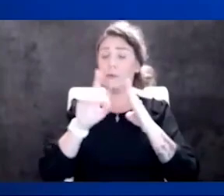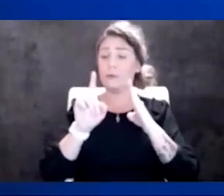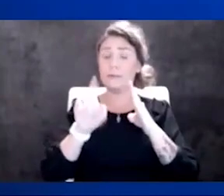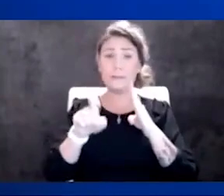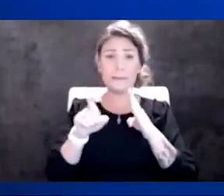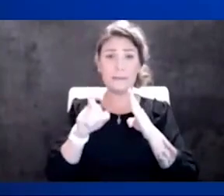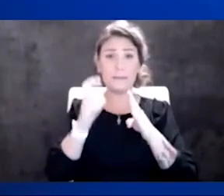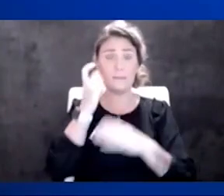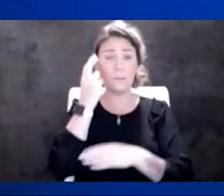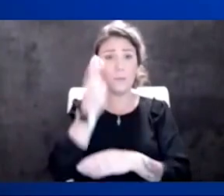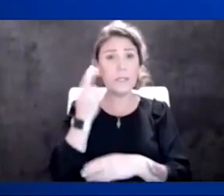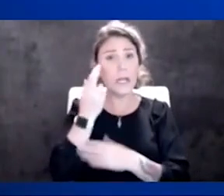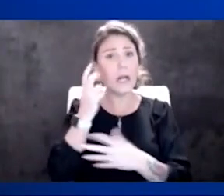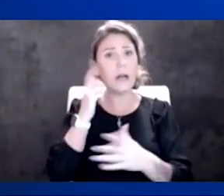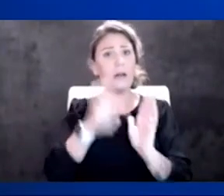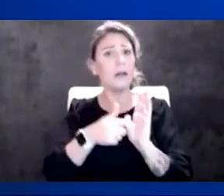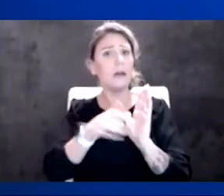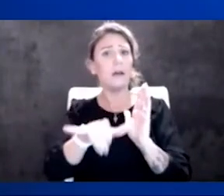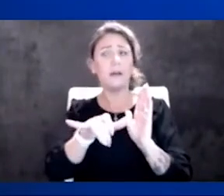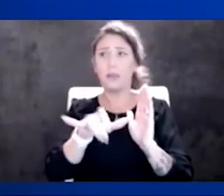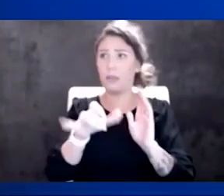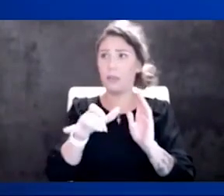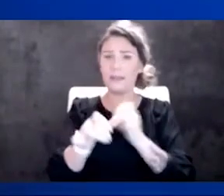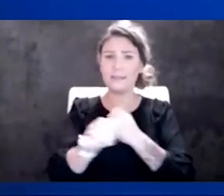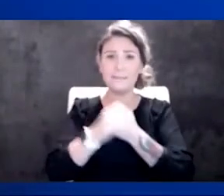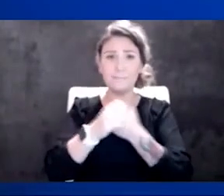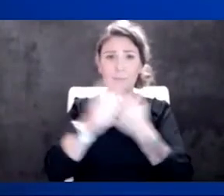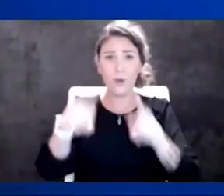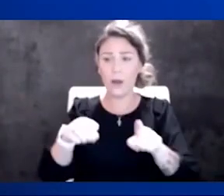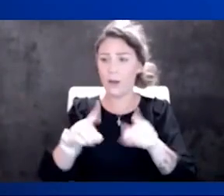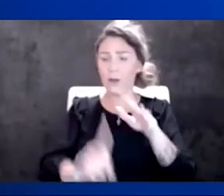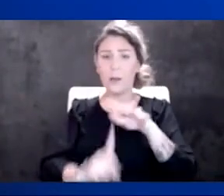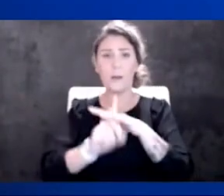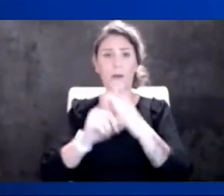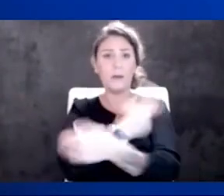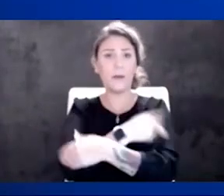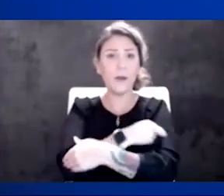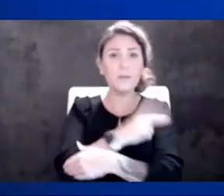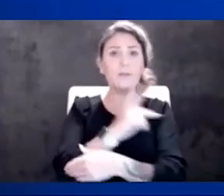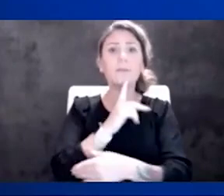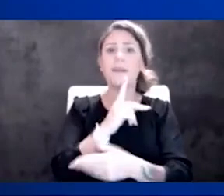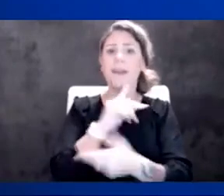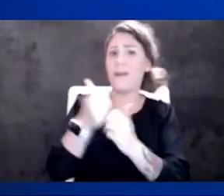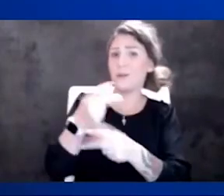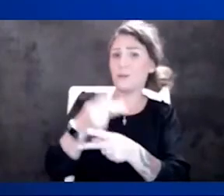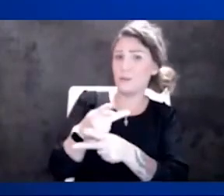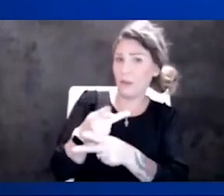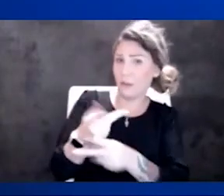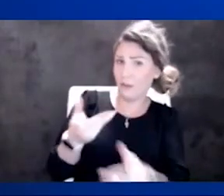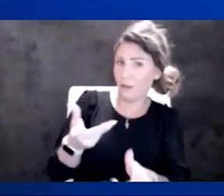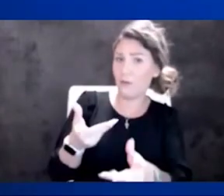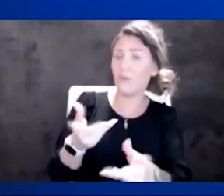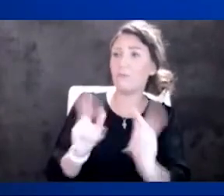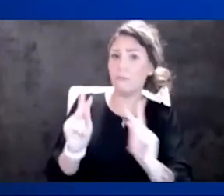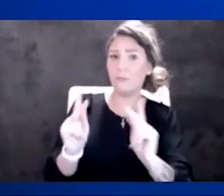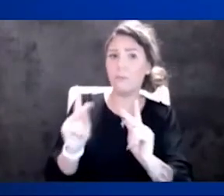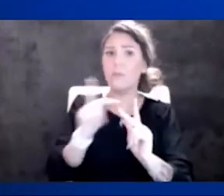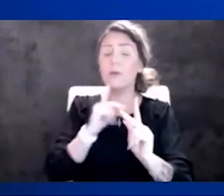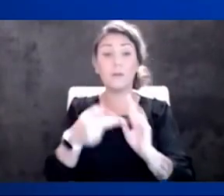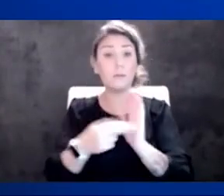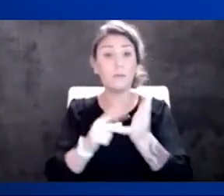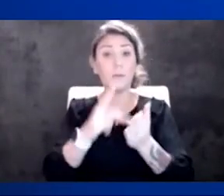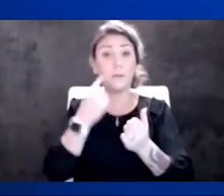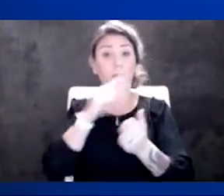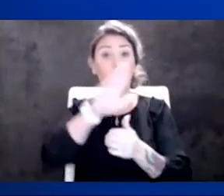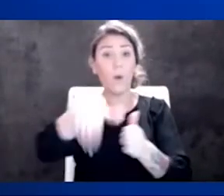the dangers that we have in at the hospitals, and where, and how our ability to take care of you, and what that means for all of your medical